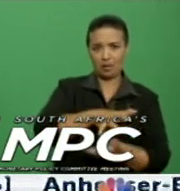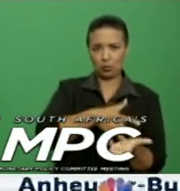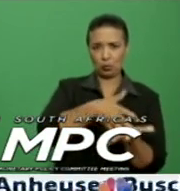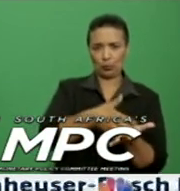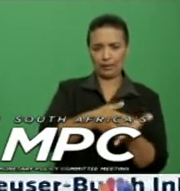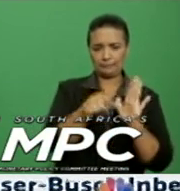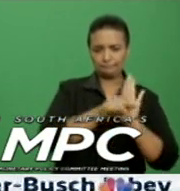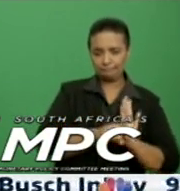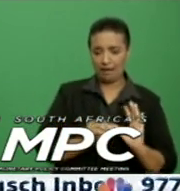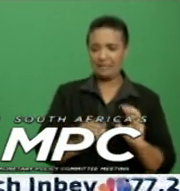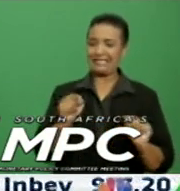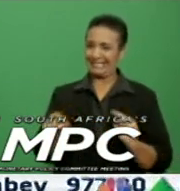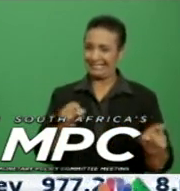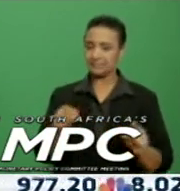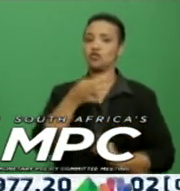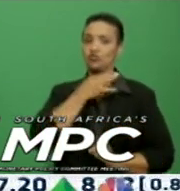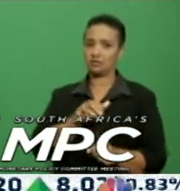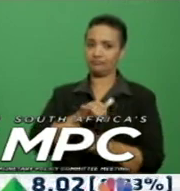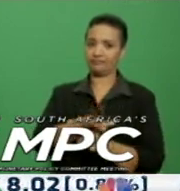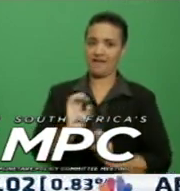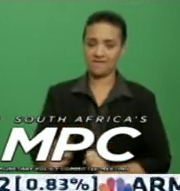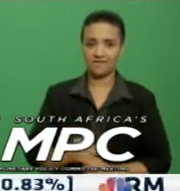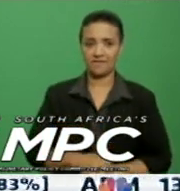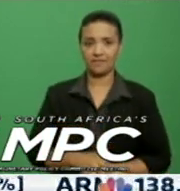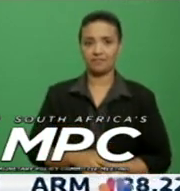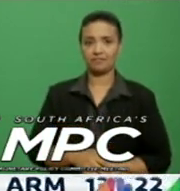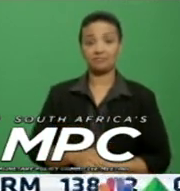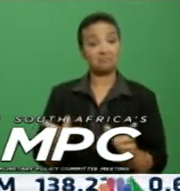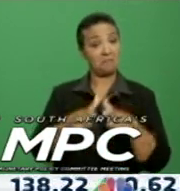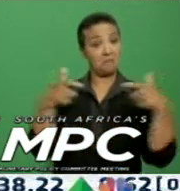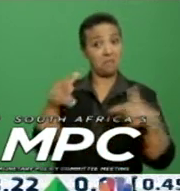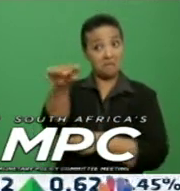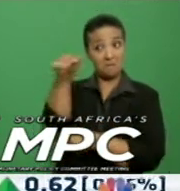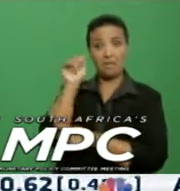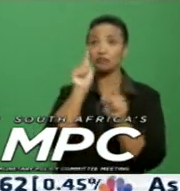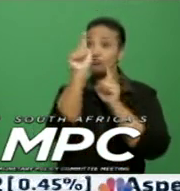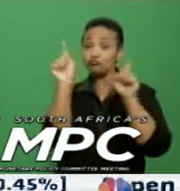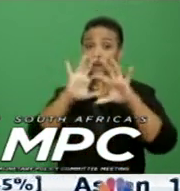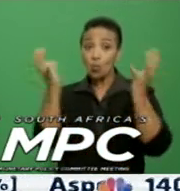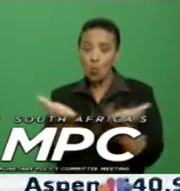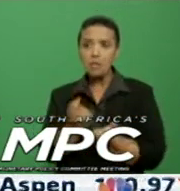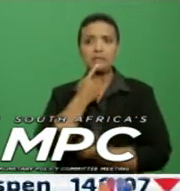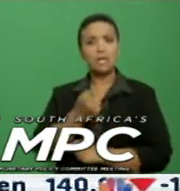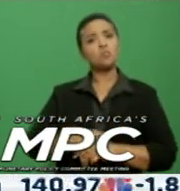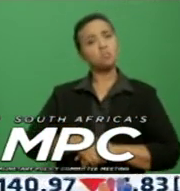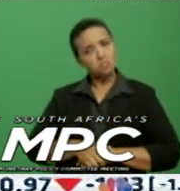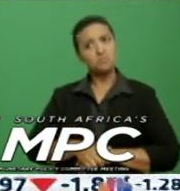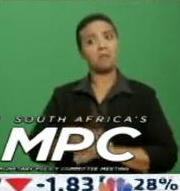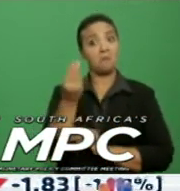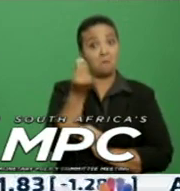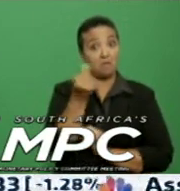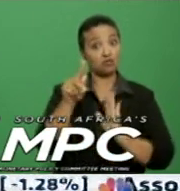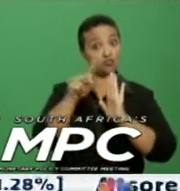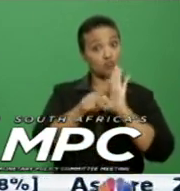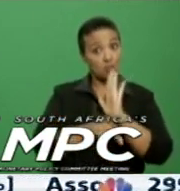Recent communication from major central banks suggests a slower pace of monetary policy normalisation in